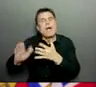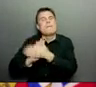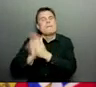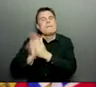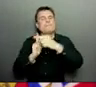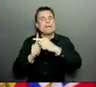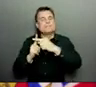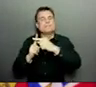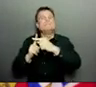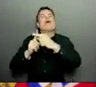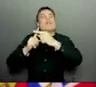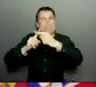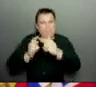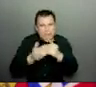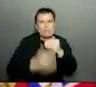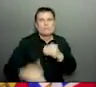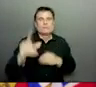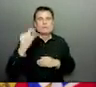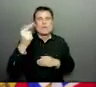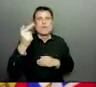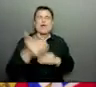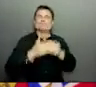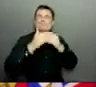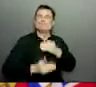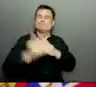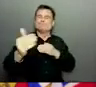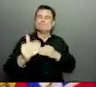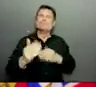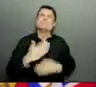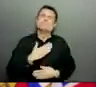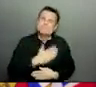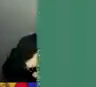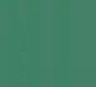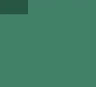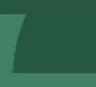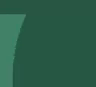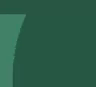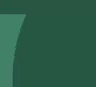Continue to be calm and continue to be safe. Thank you.